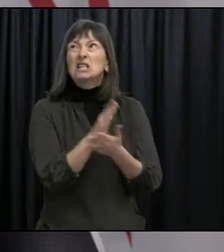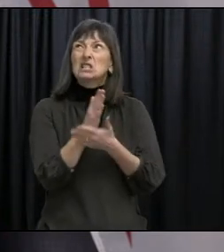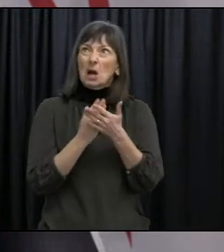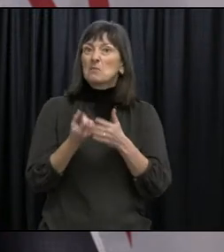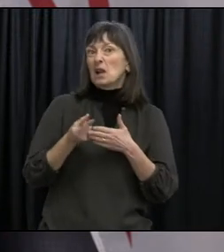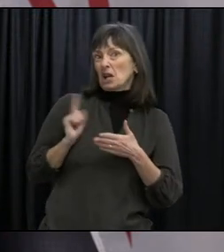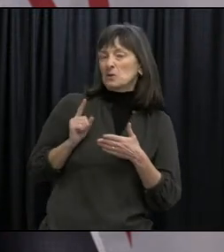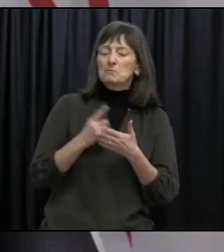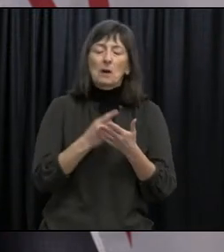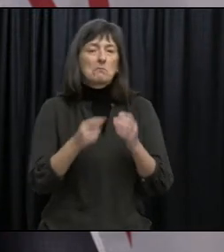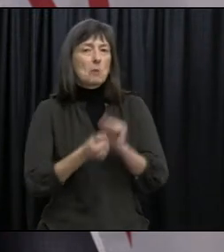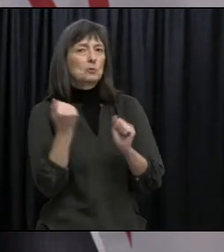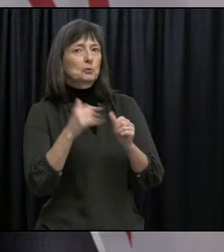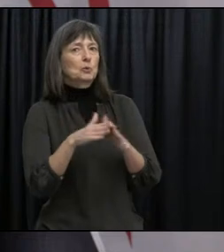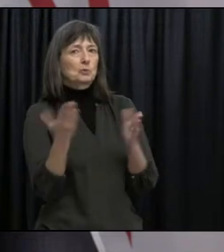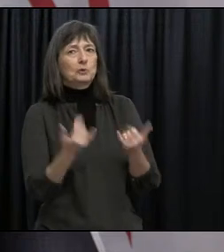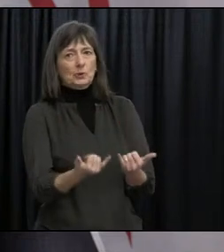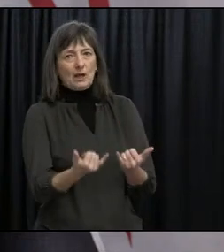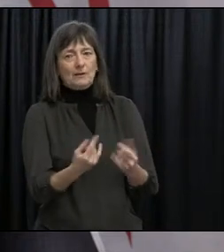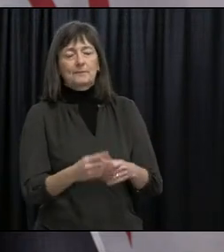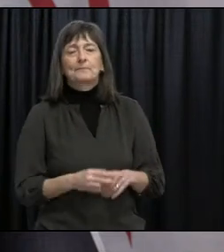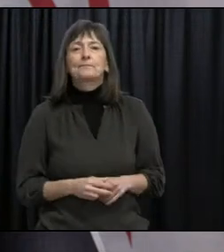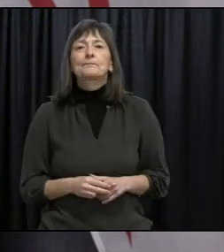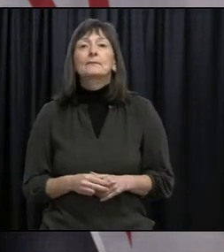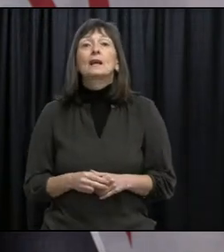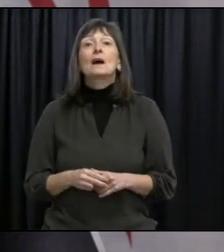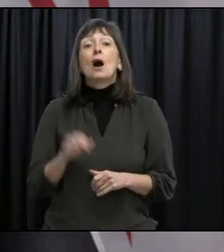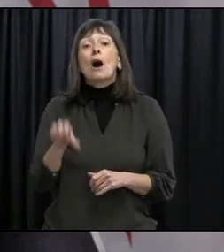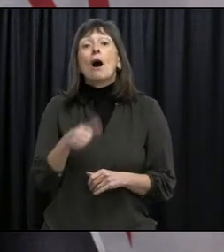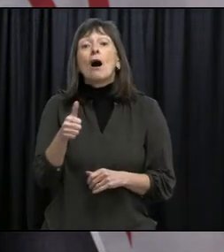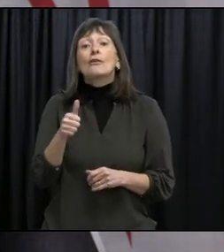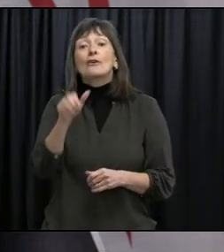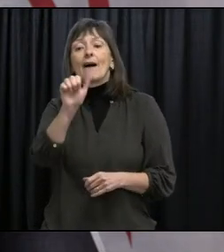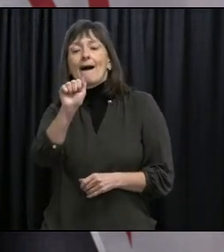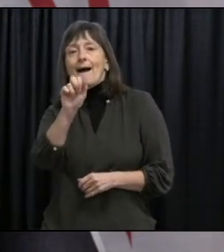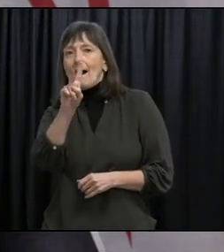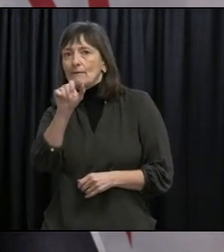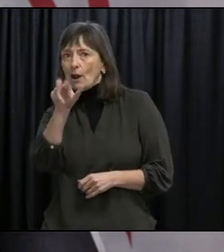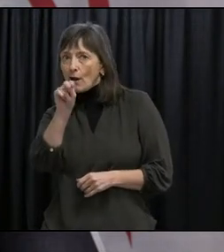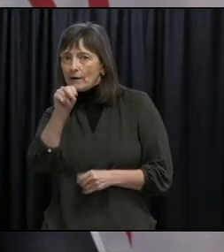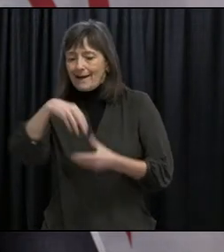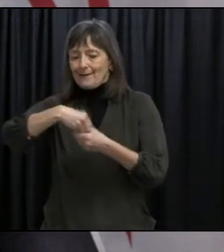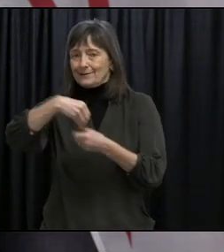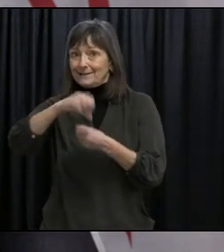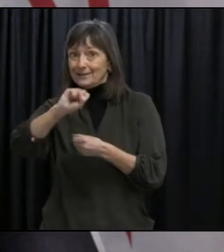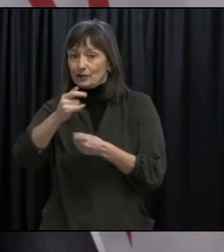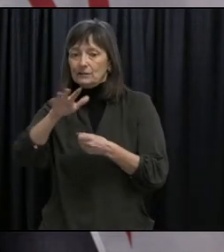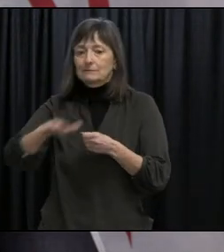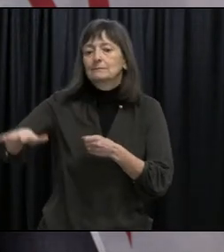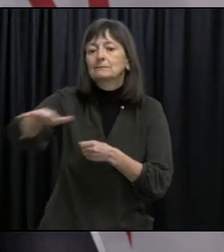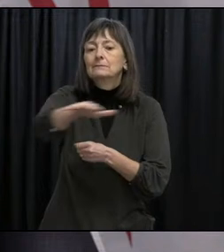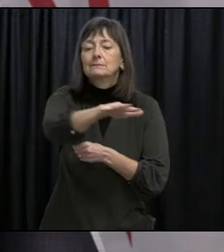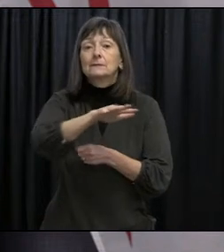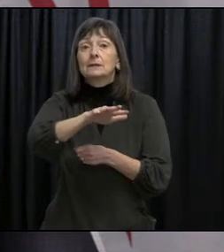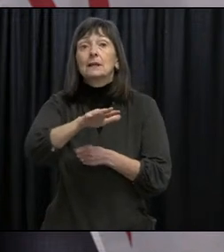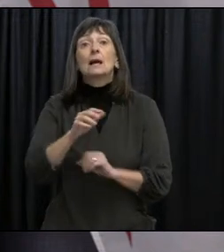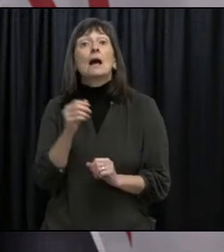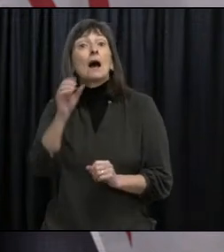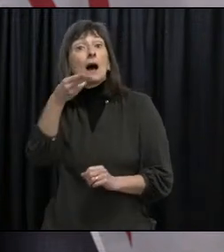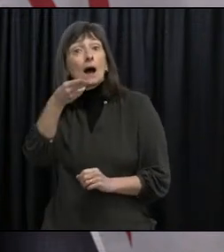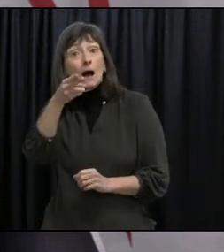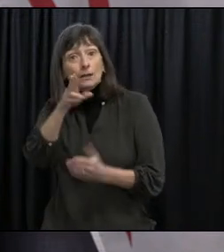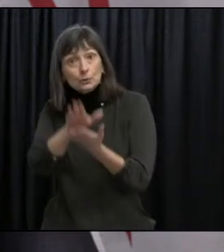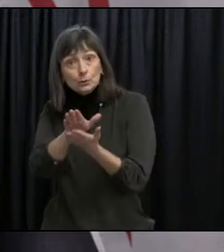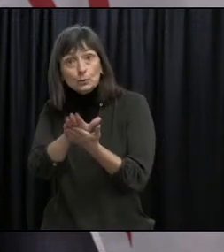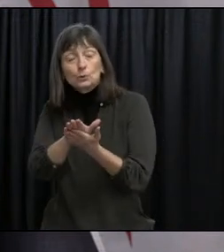week. With respect to the remainder of the Avalon, excluding Metro, as previously announced, high school and intermediate